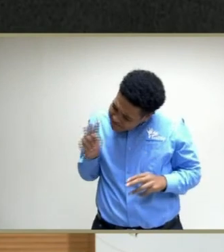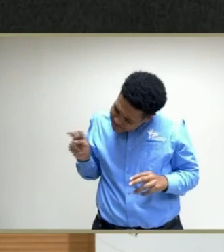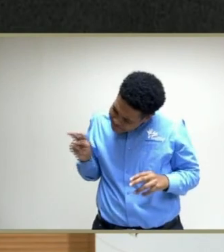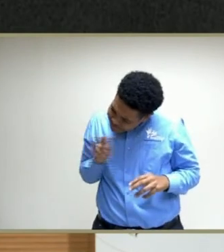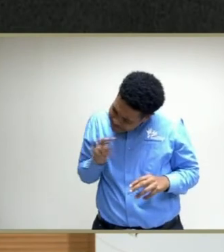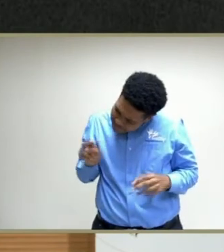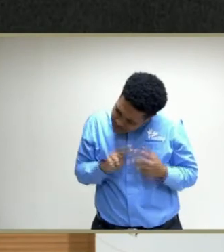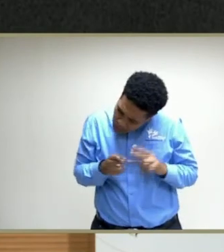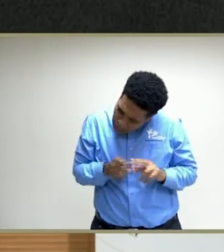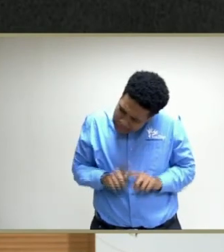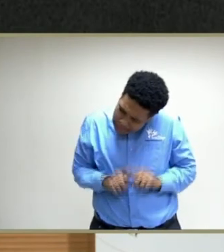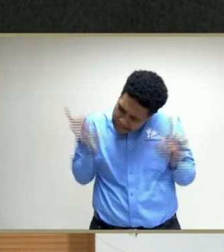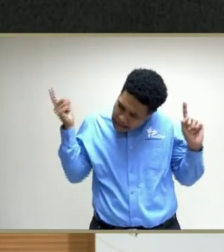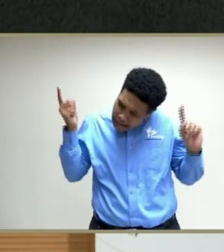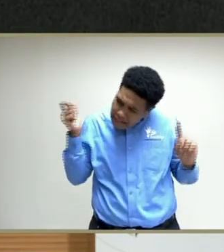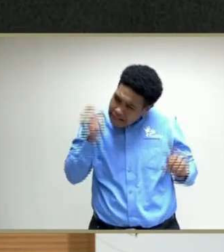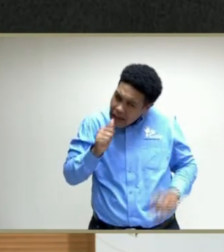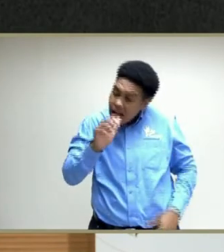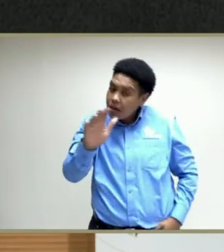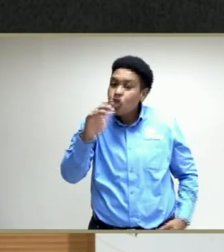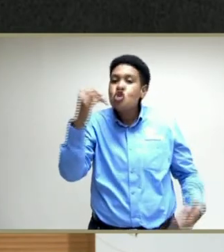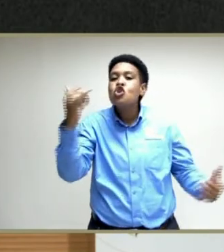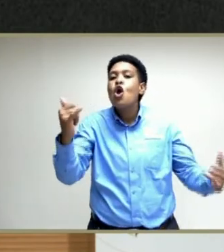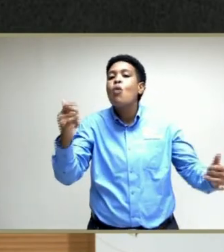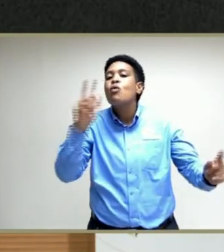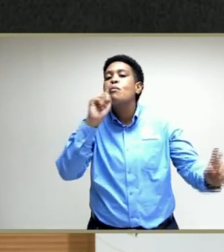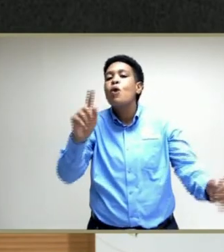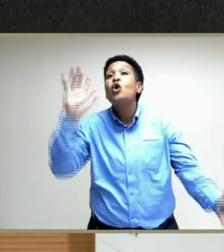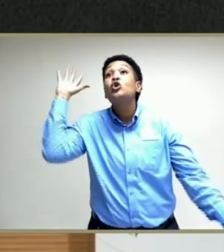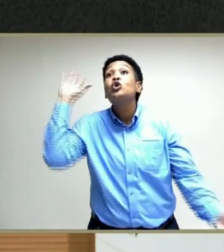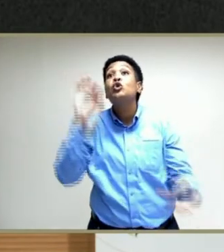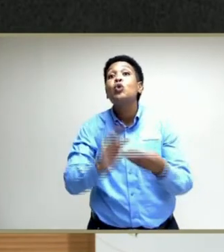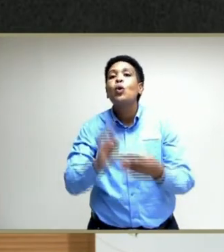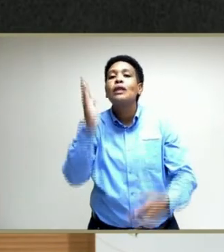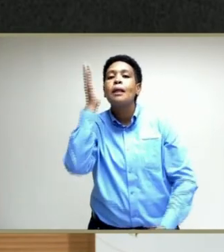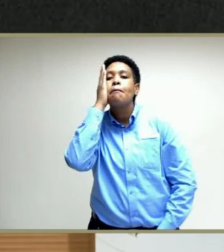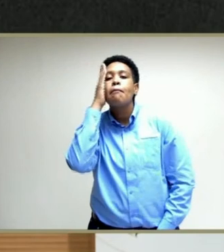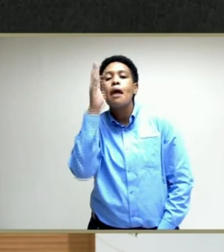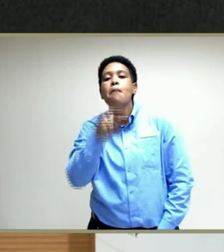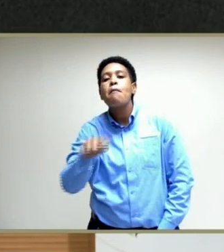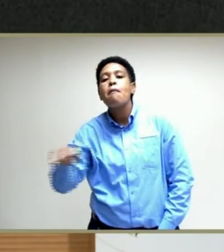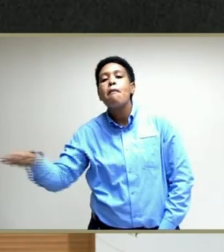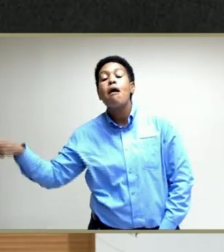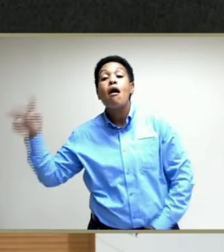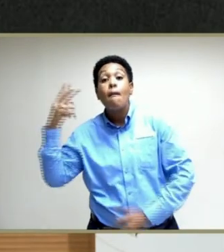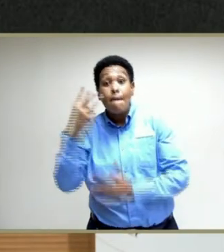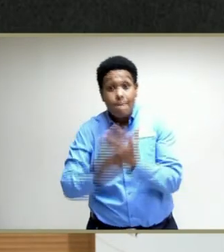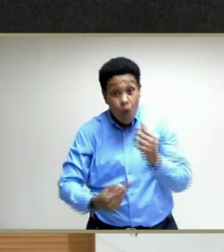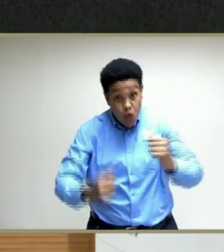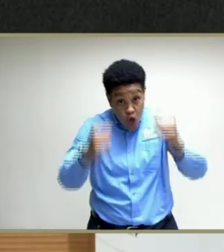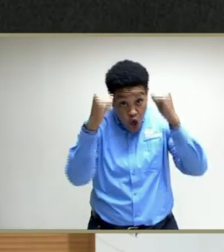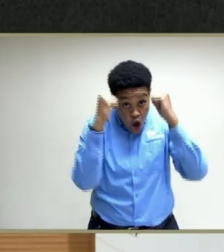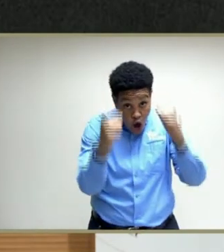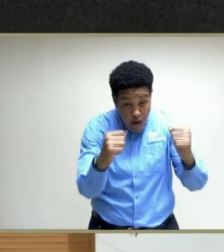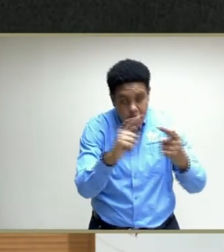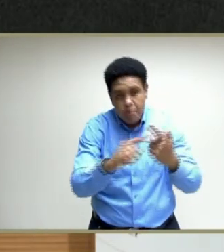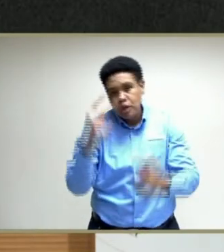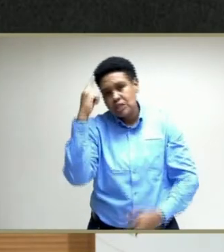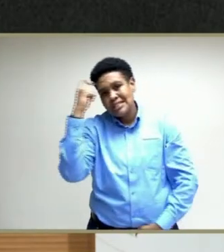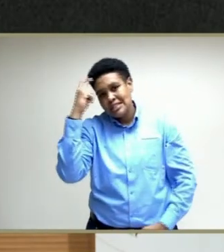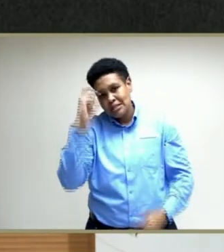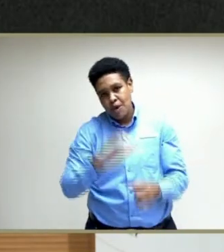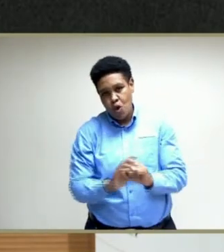Now we're reporting the total bed occupancy, which is both confirmed and suspected cases of COVID.